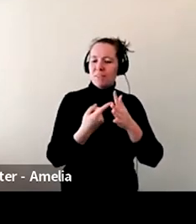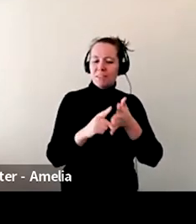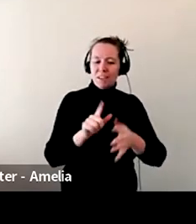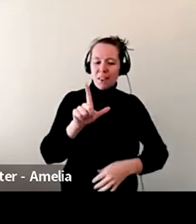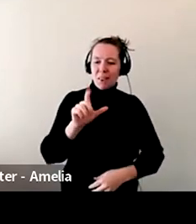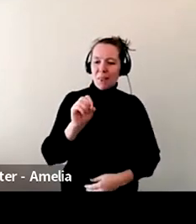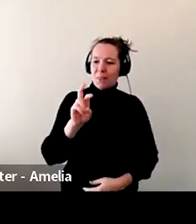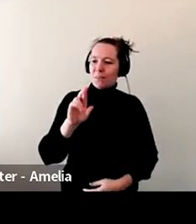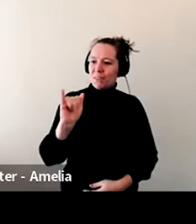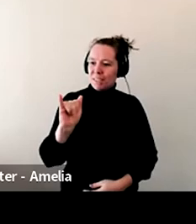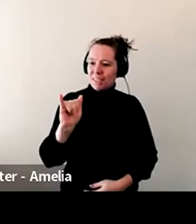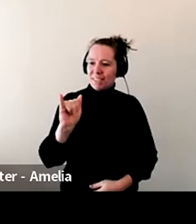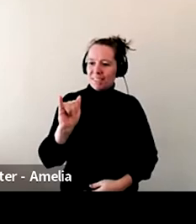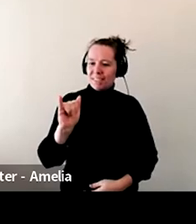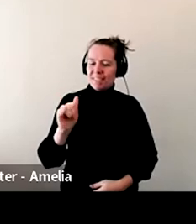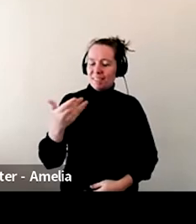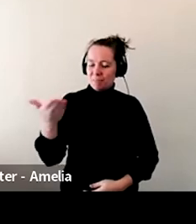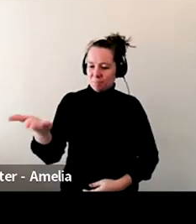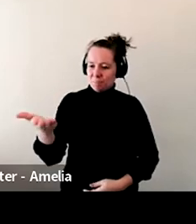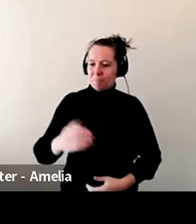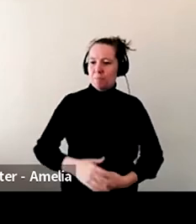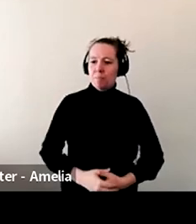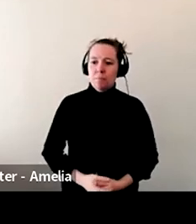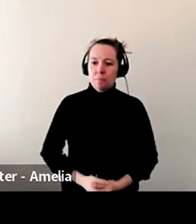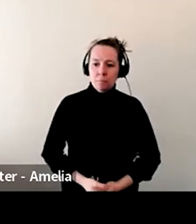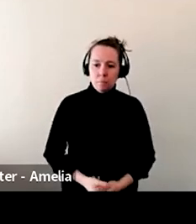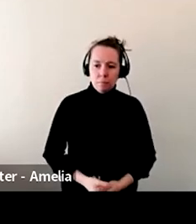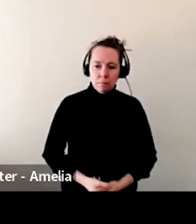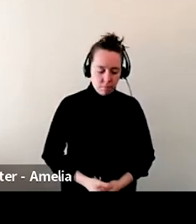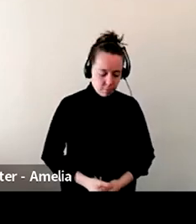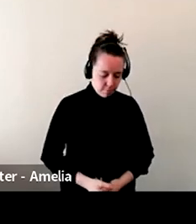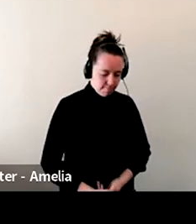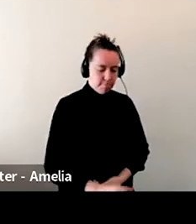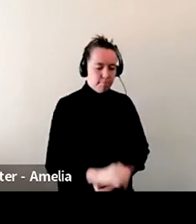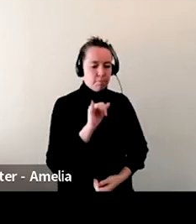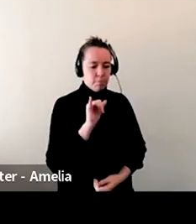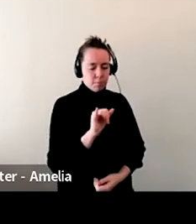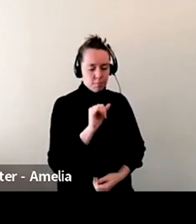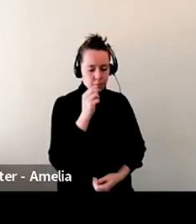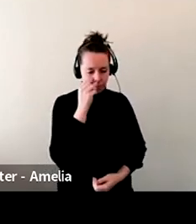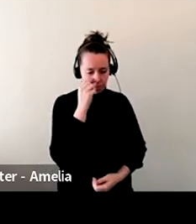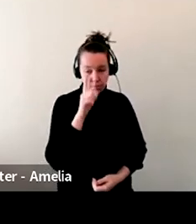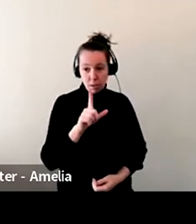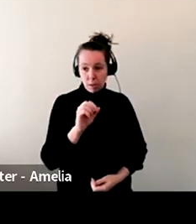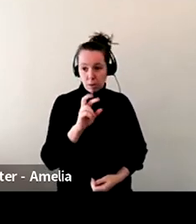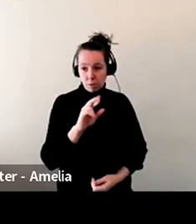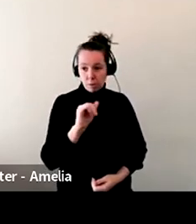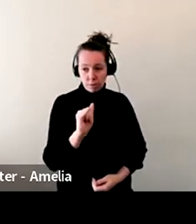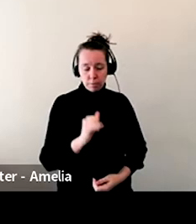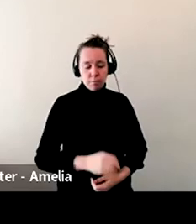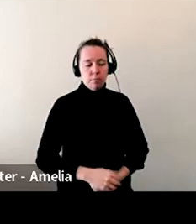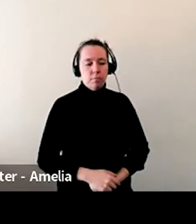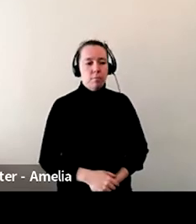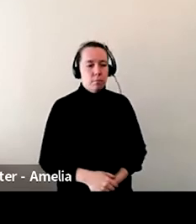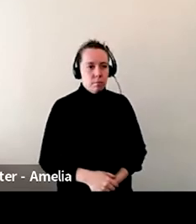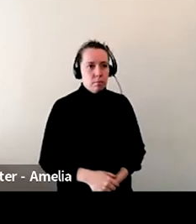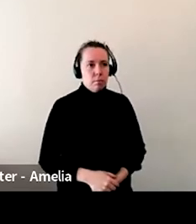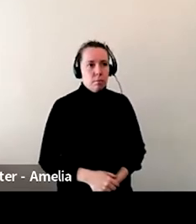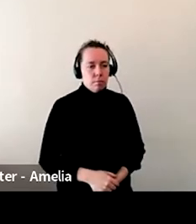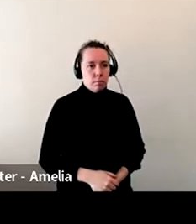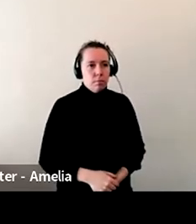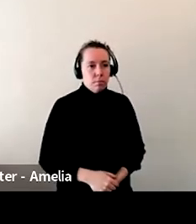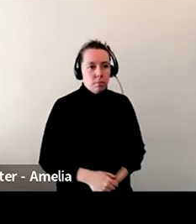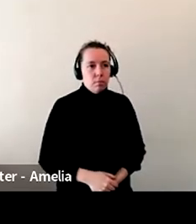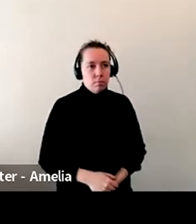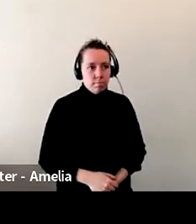alluded to some of the unique challenges. There were, um, I think it's kind of a double